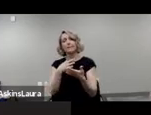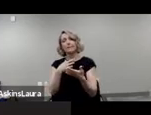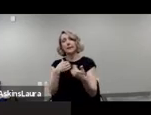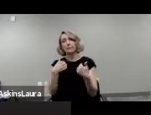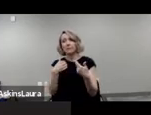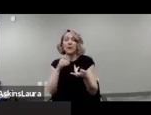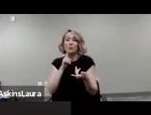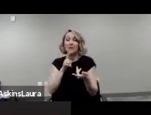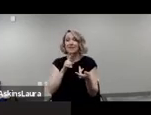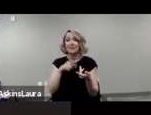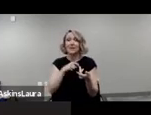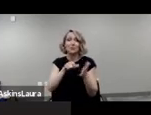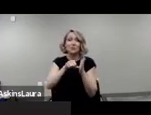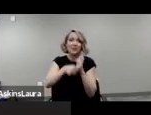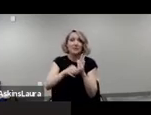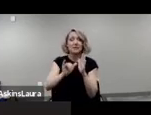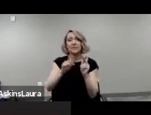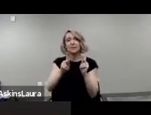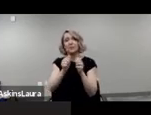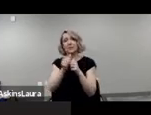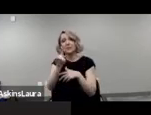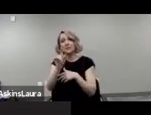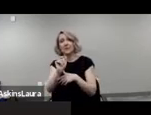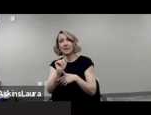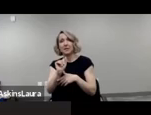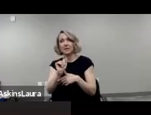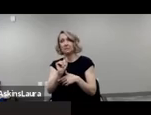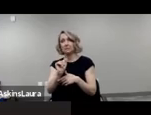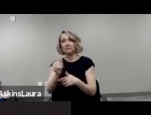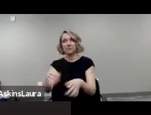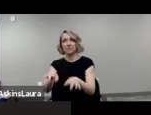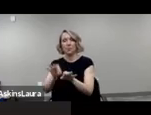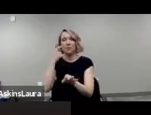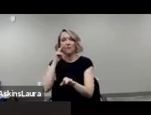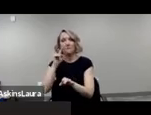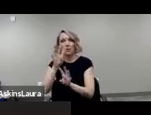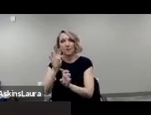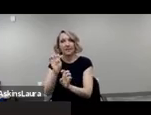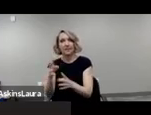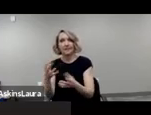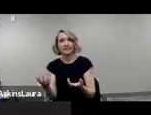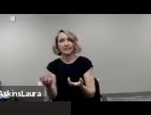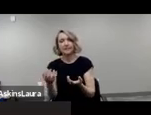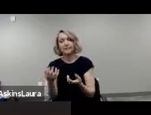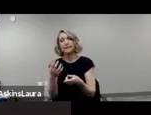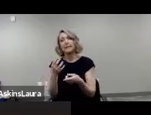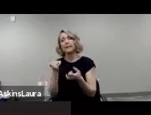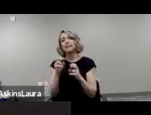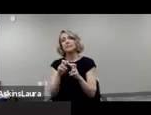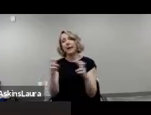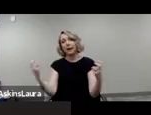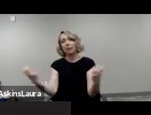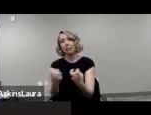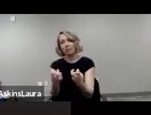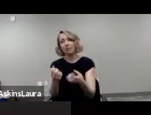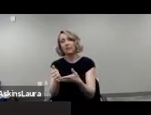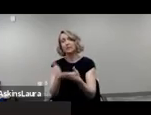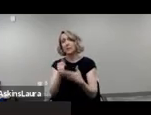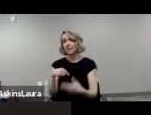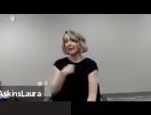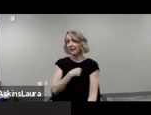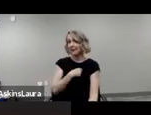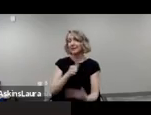with disabilities matter and we count and the panel is helping us and helping those who are on this